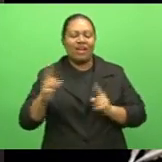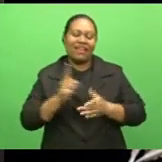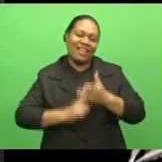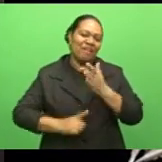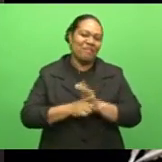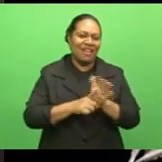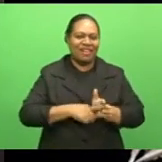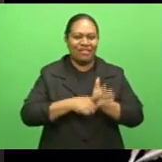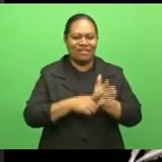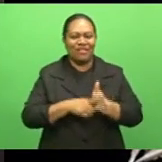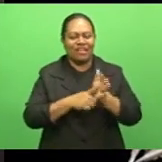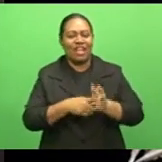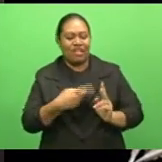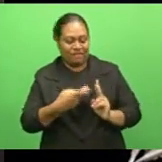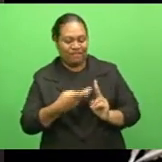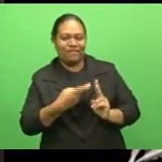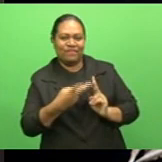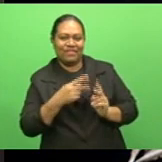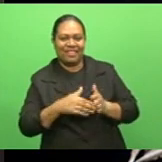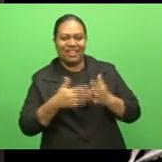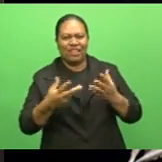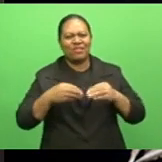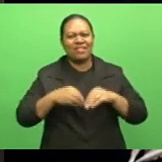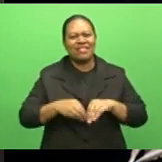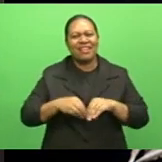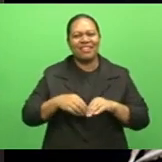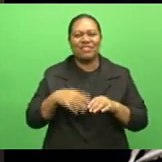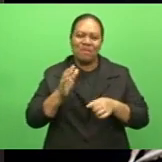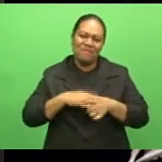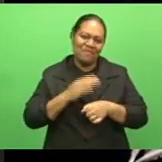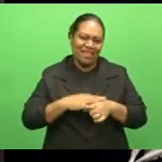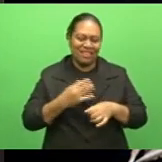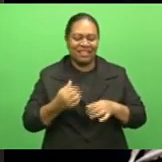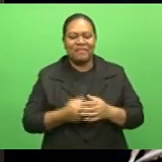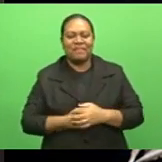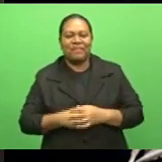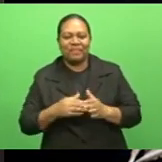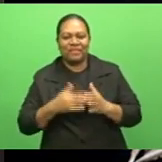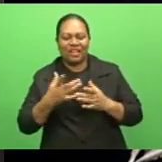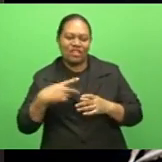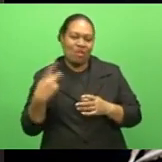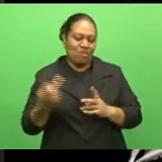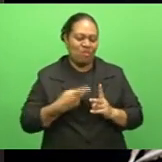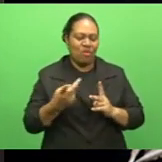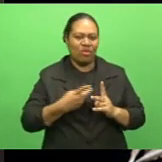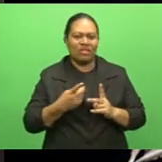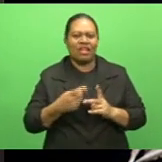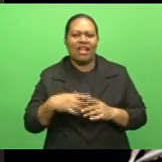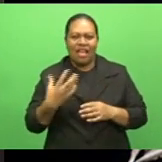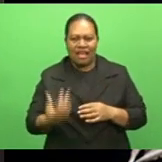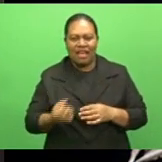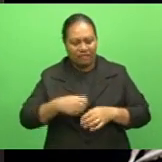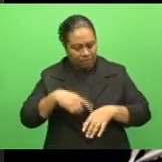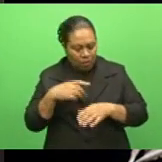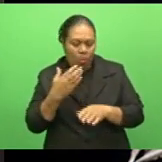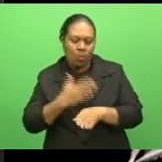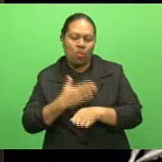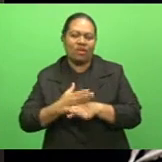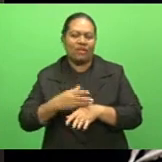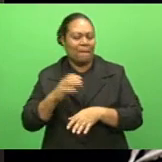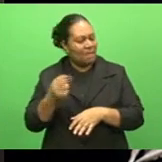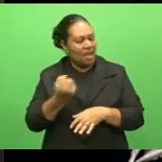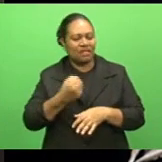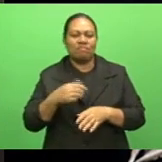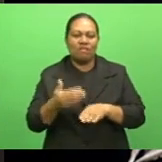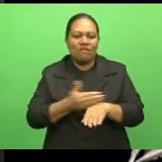The two sides had to settle for a point after the 90 minutes, with both clashes agreeing that there is work to be done before the next